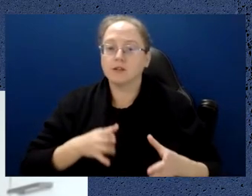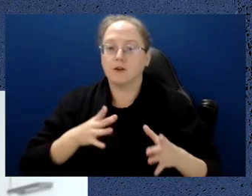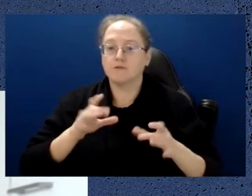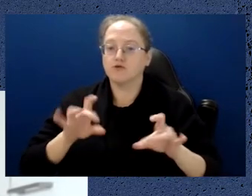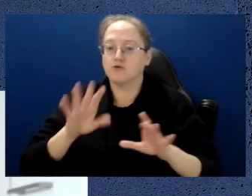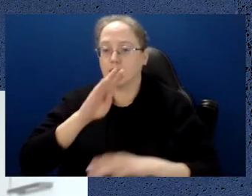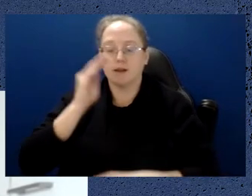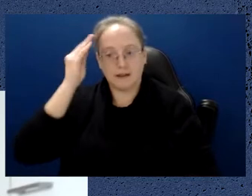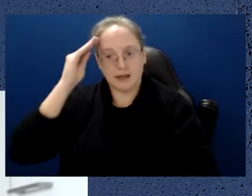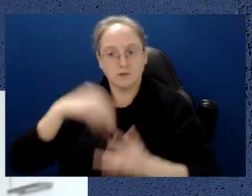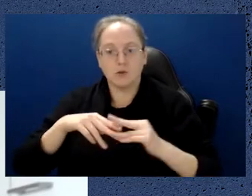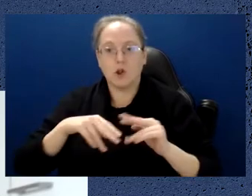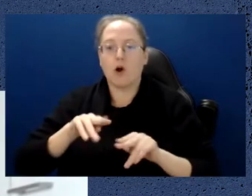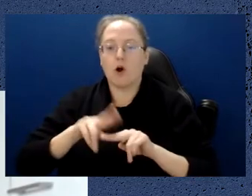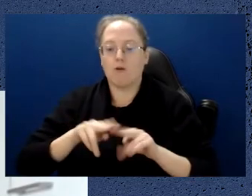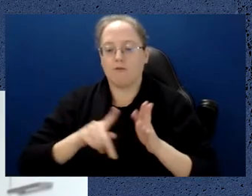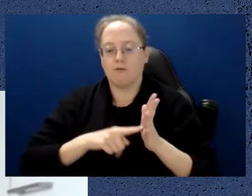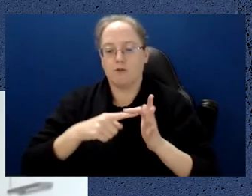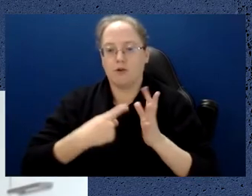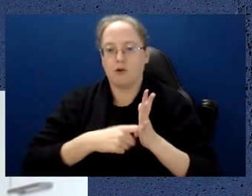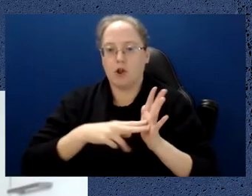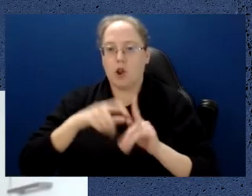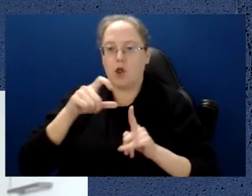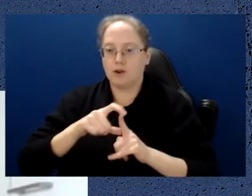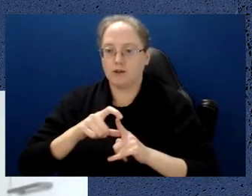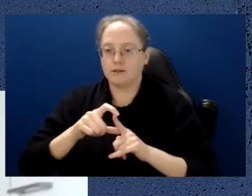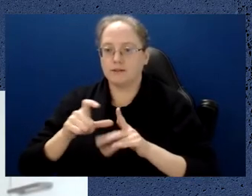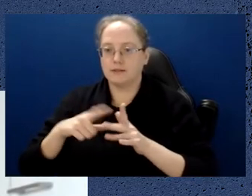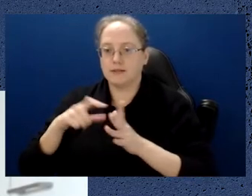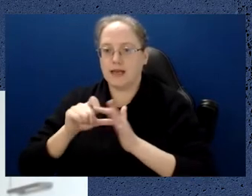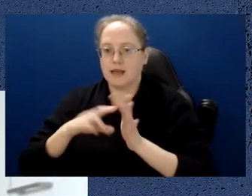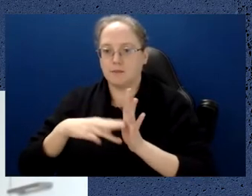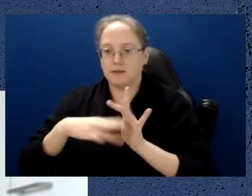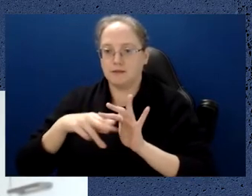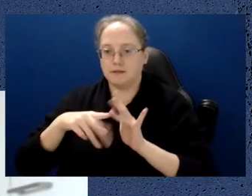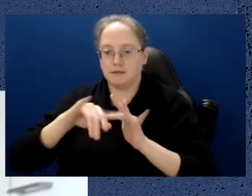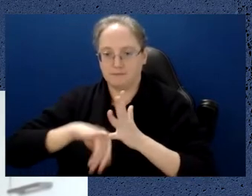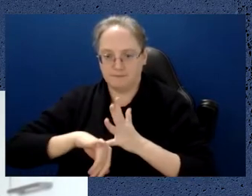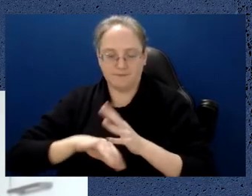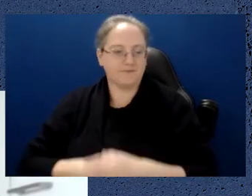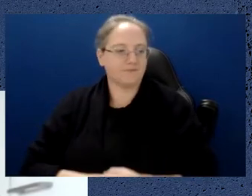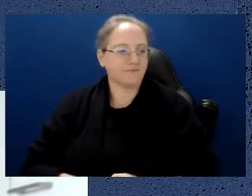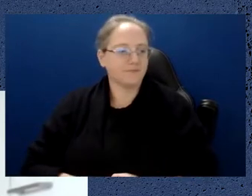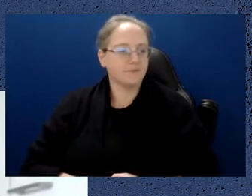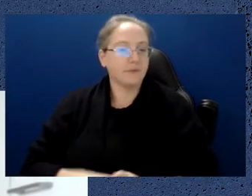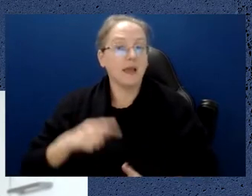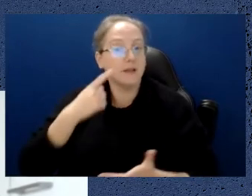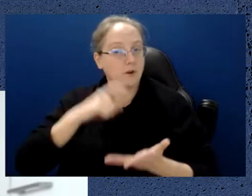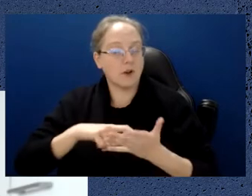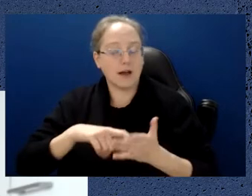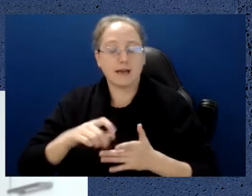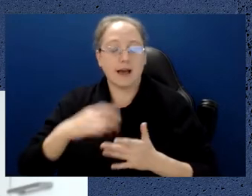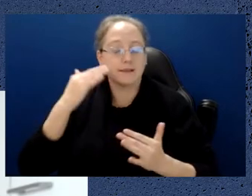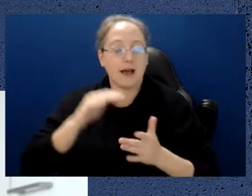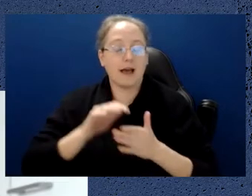Academies. Professor Bradlow is globally recognised as a thought leader in telecommunications, and among his